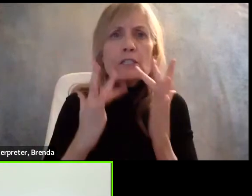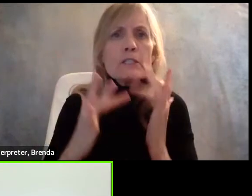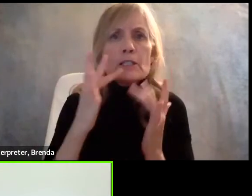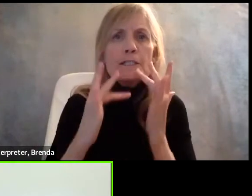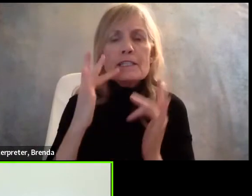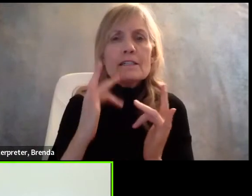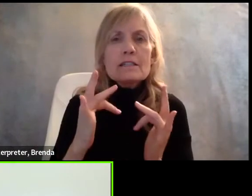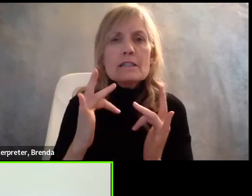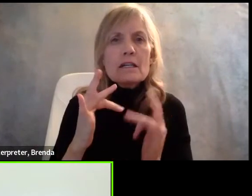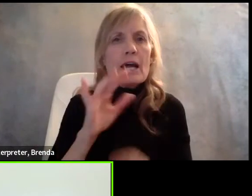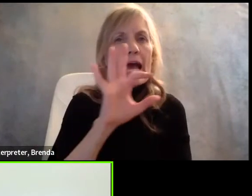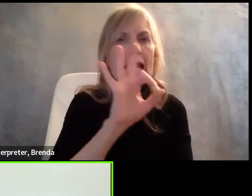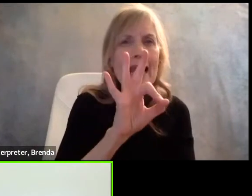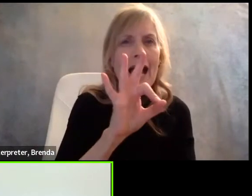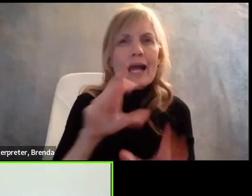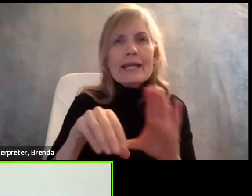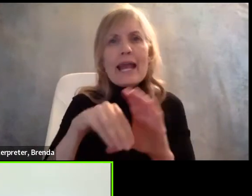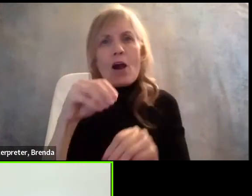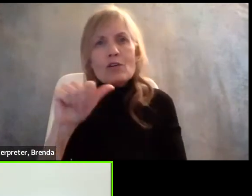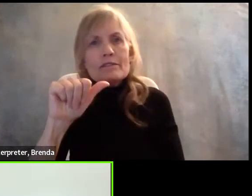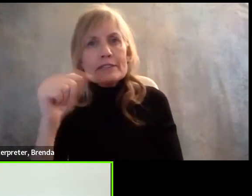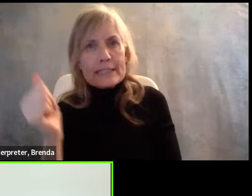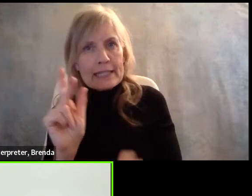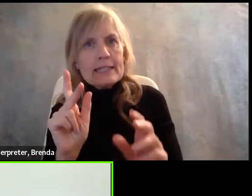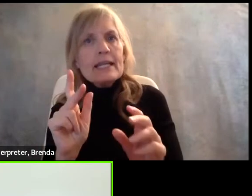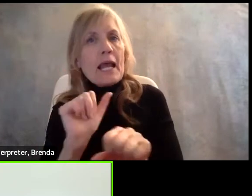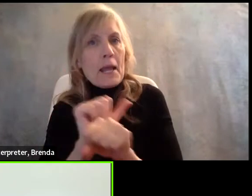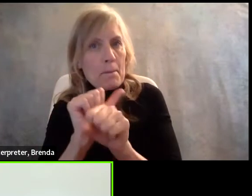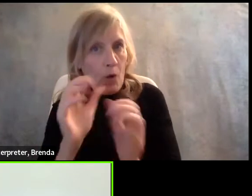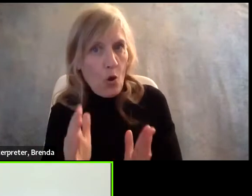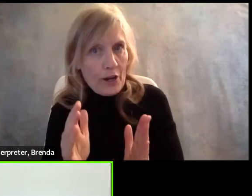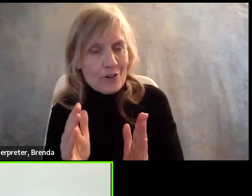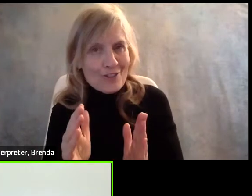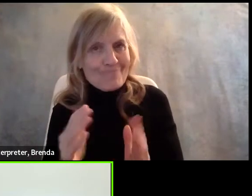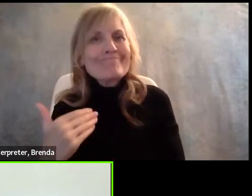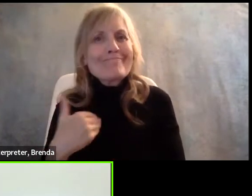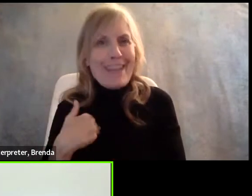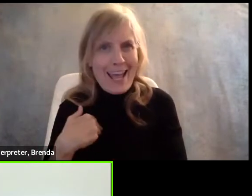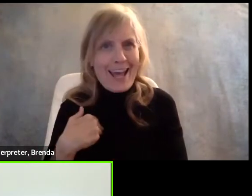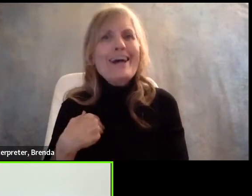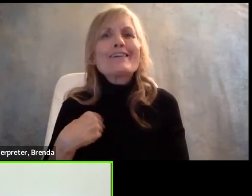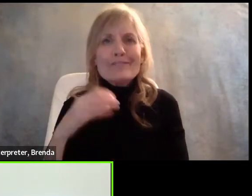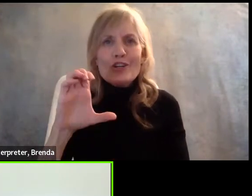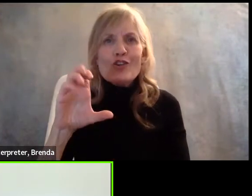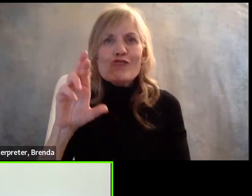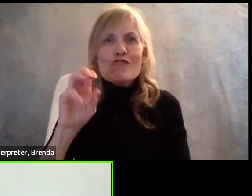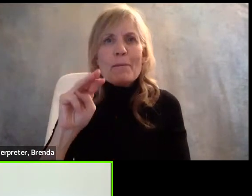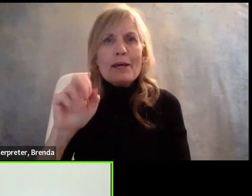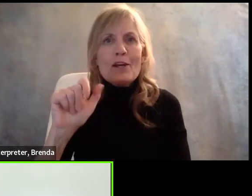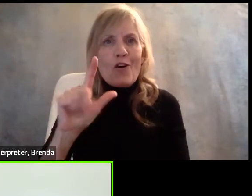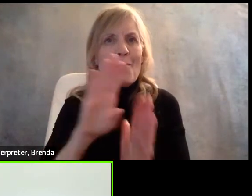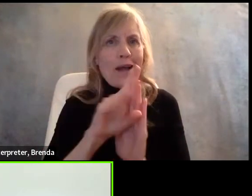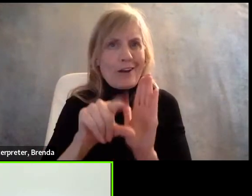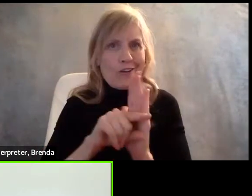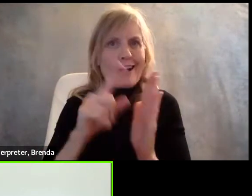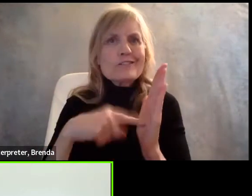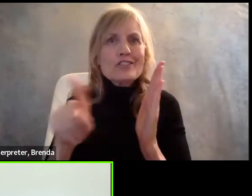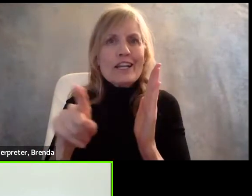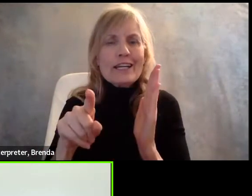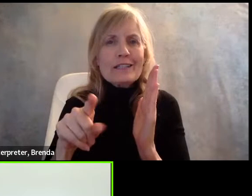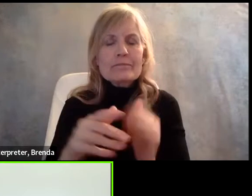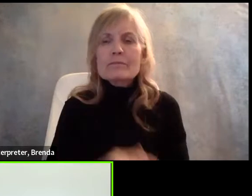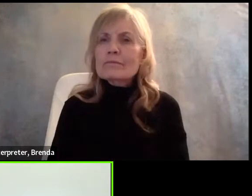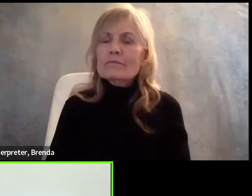because 9 out of 10 employers run a criminal background check. And the criminal background check provides us with stale